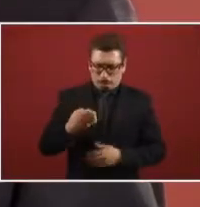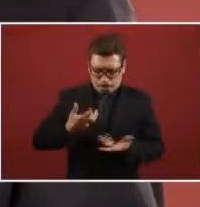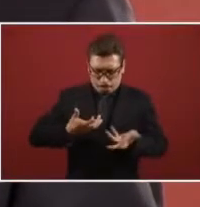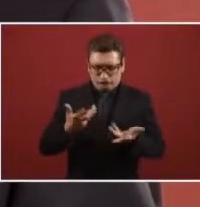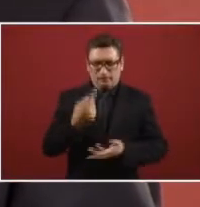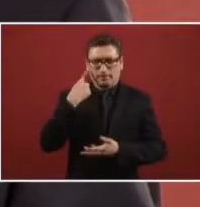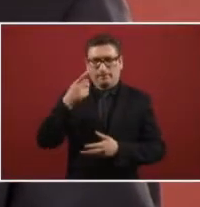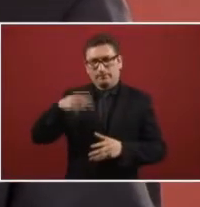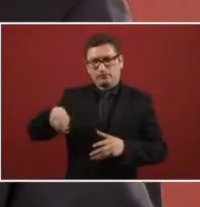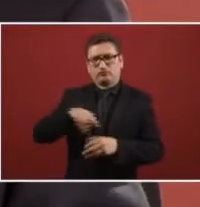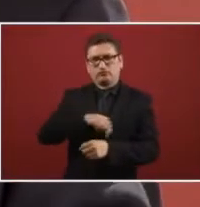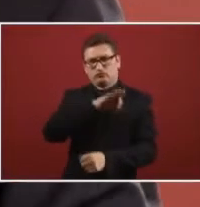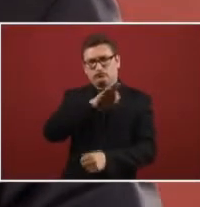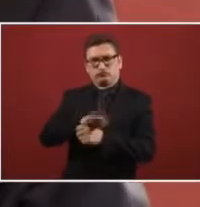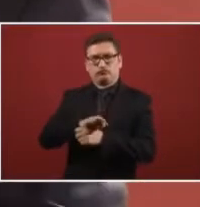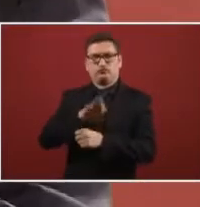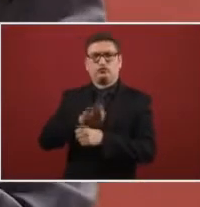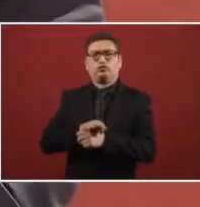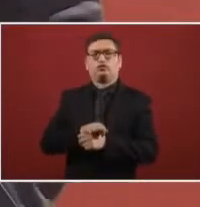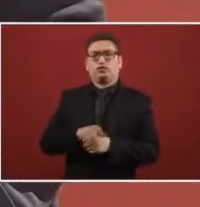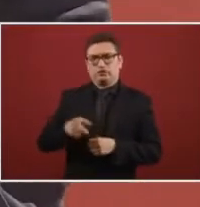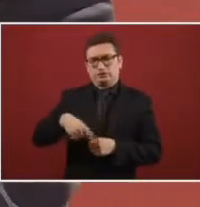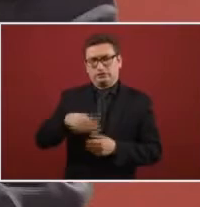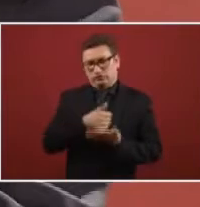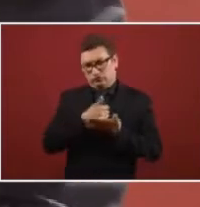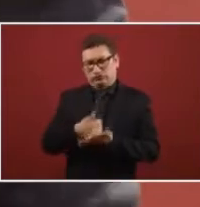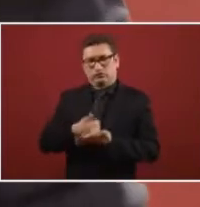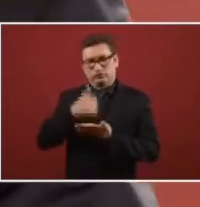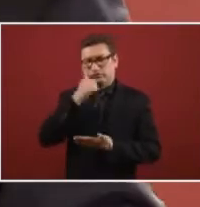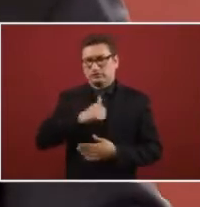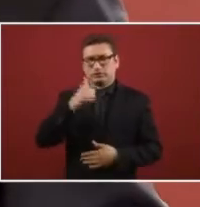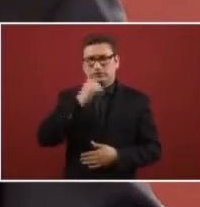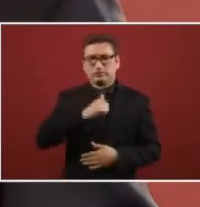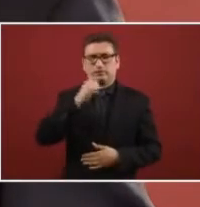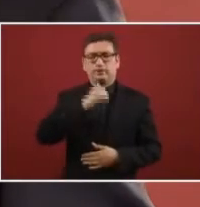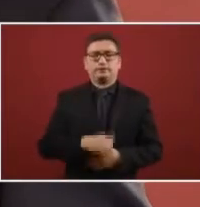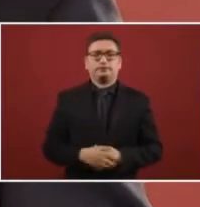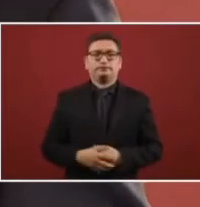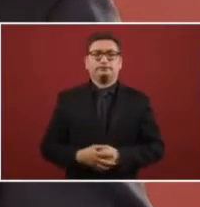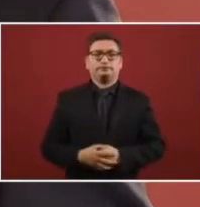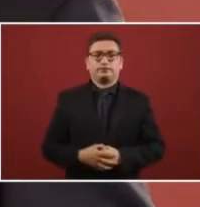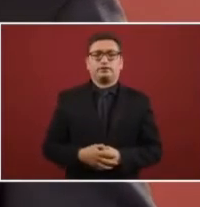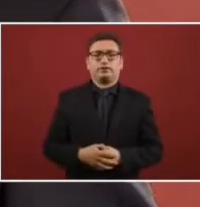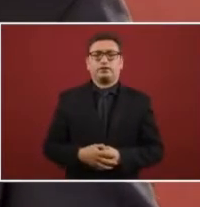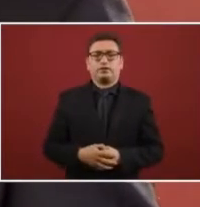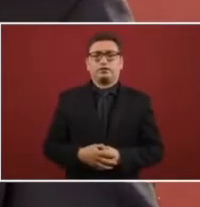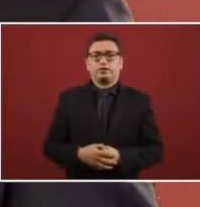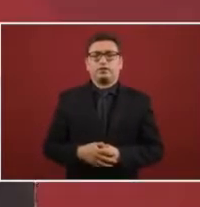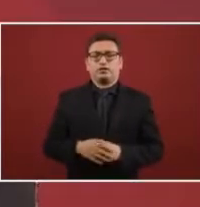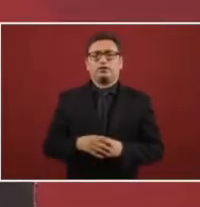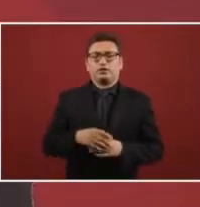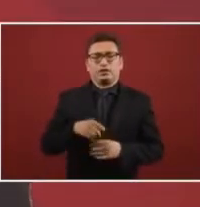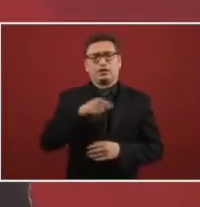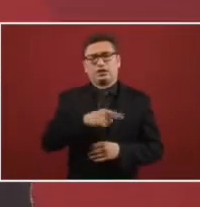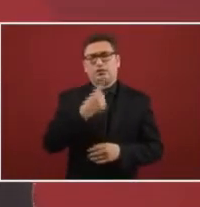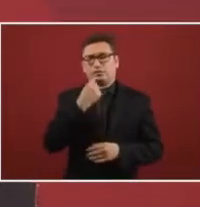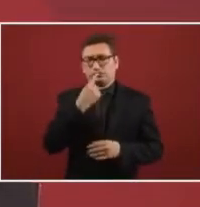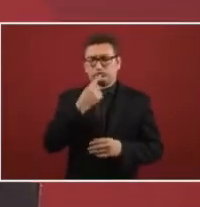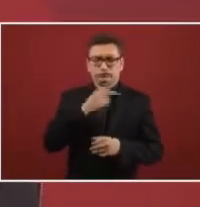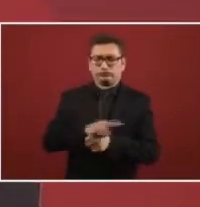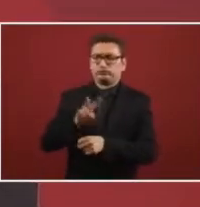protect them. And to be with them always. And that the